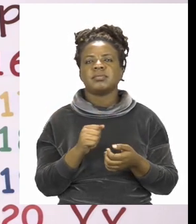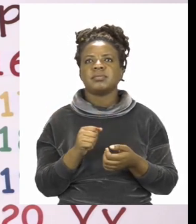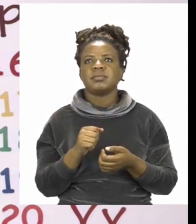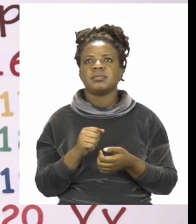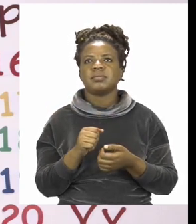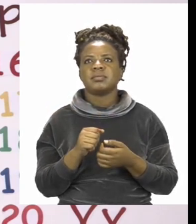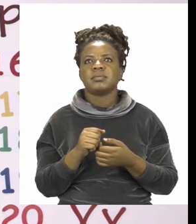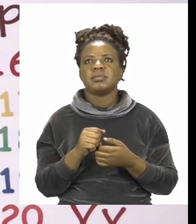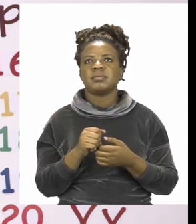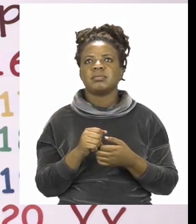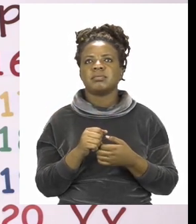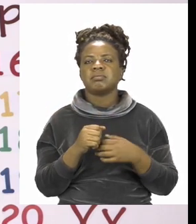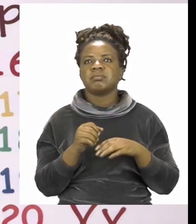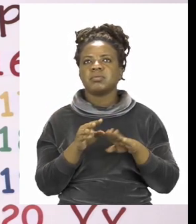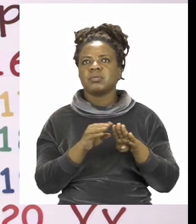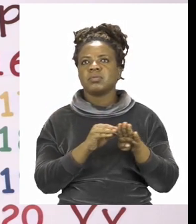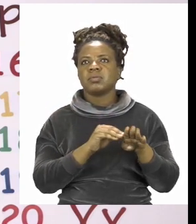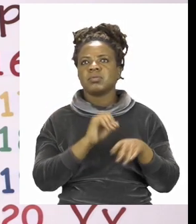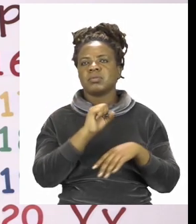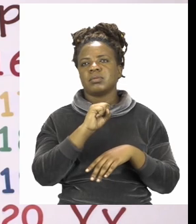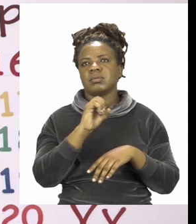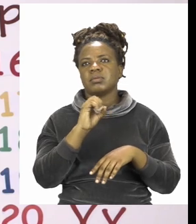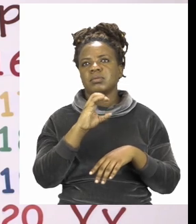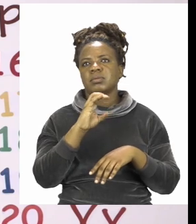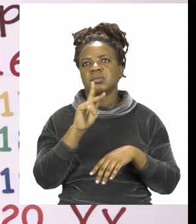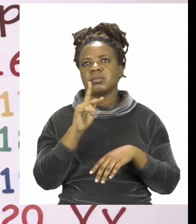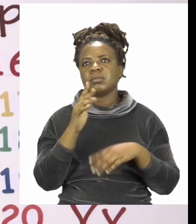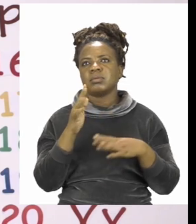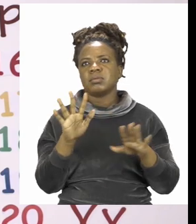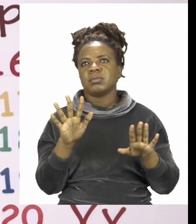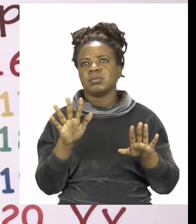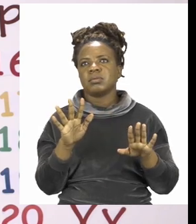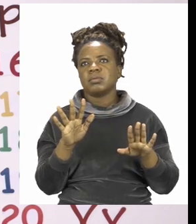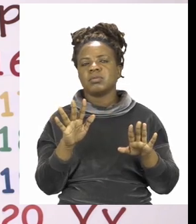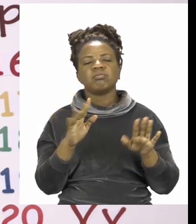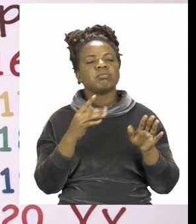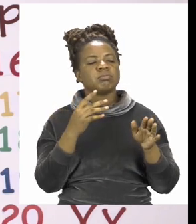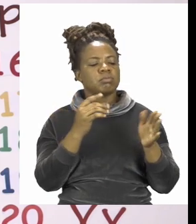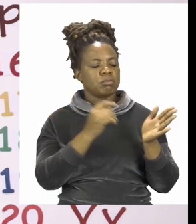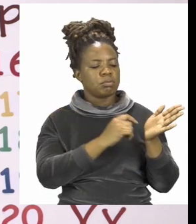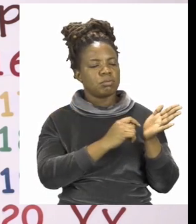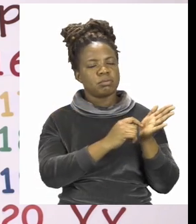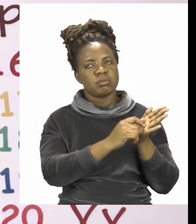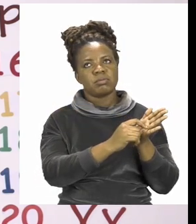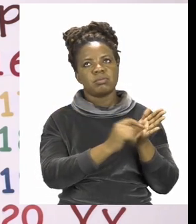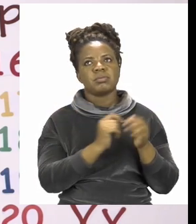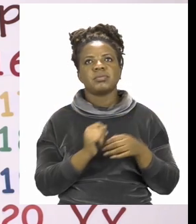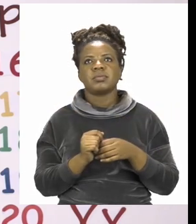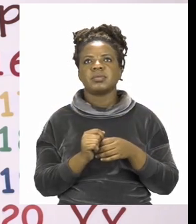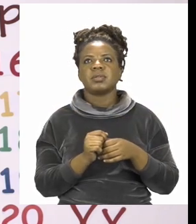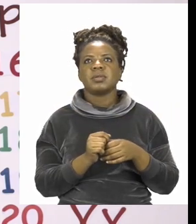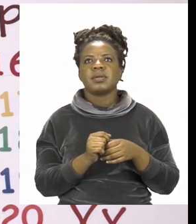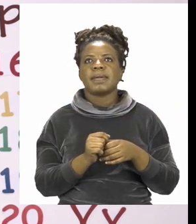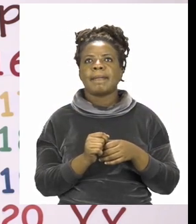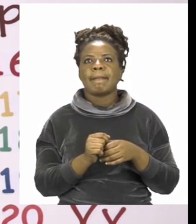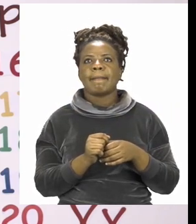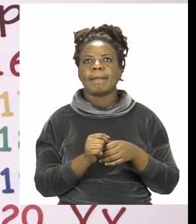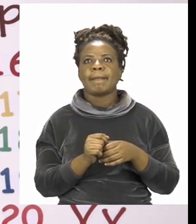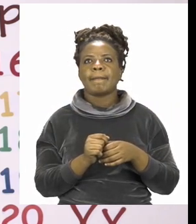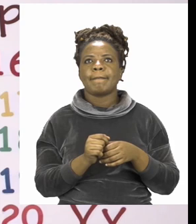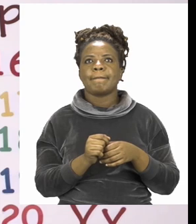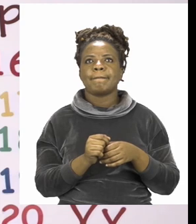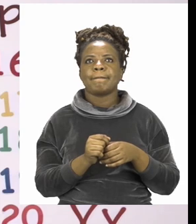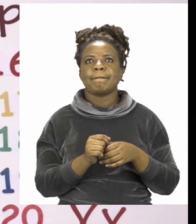sock is complete. So I'm going to go ahead and cross it out in the word bank. The next one I want to try and find